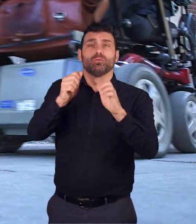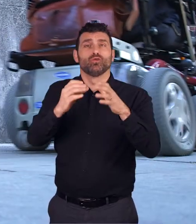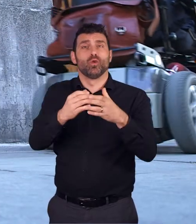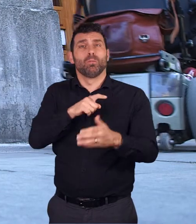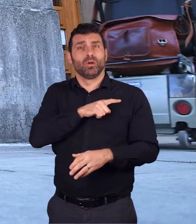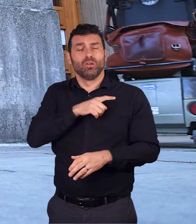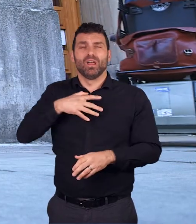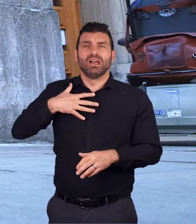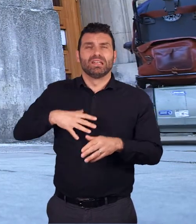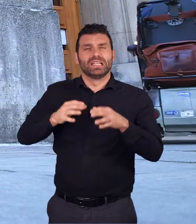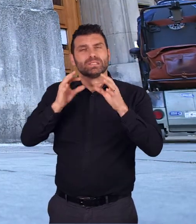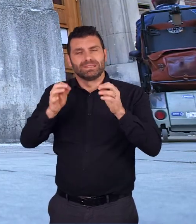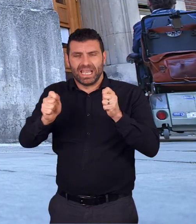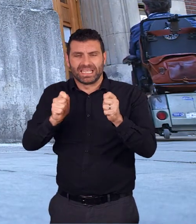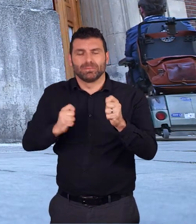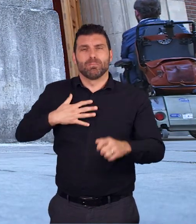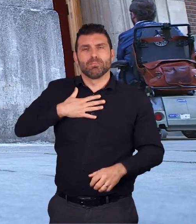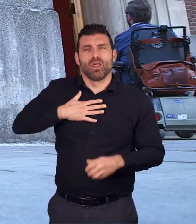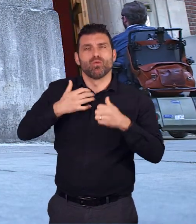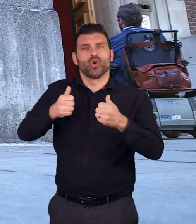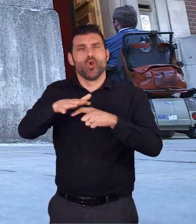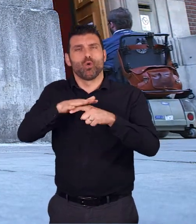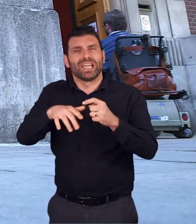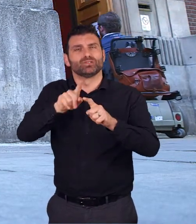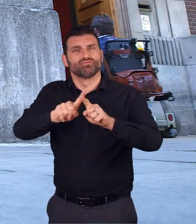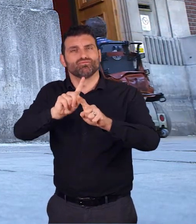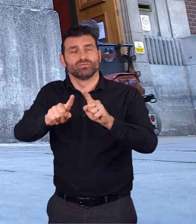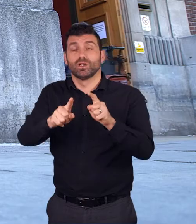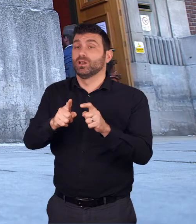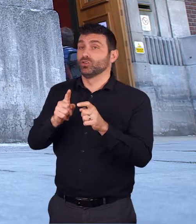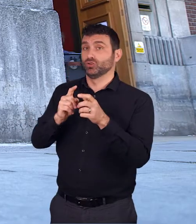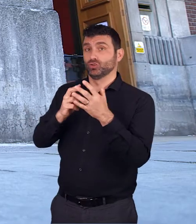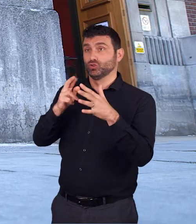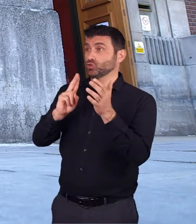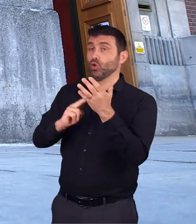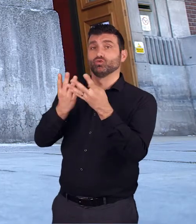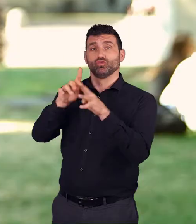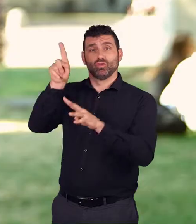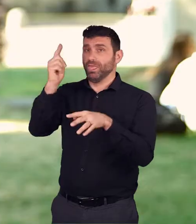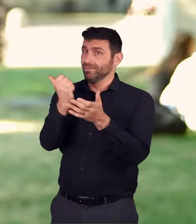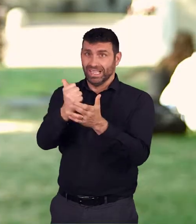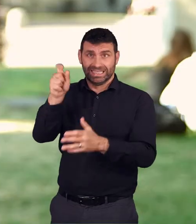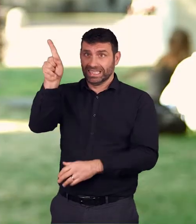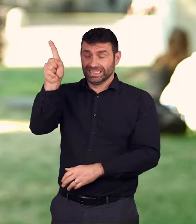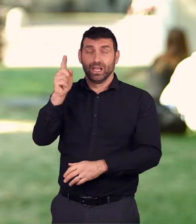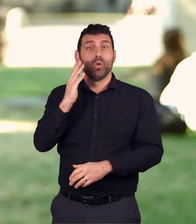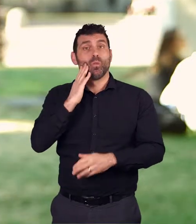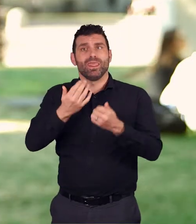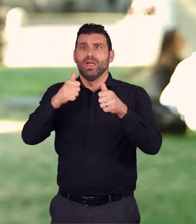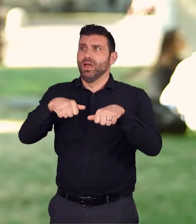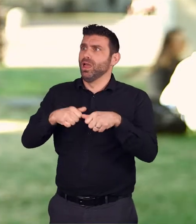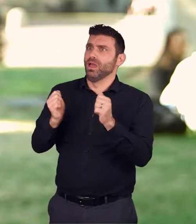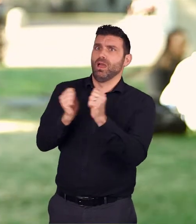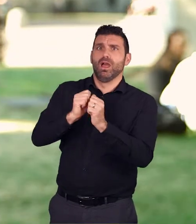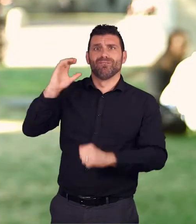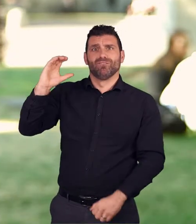primarily because you need things like on-suite bathrooms and good locations and things like that the Snowden Trust was brilliant for that absolutely brilliant